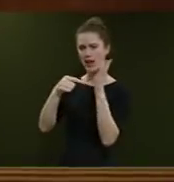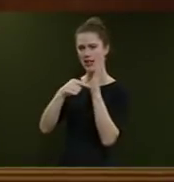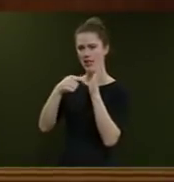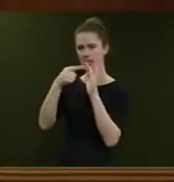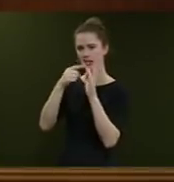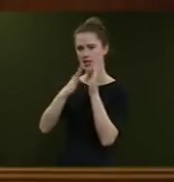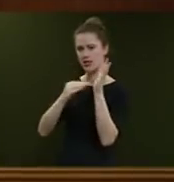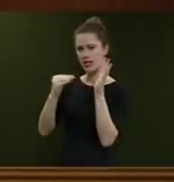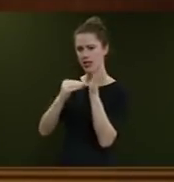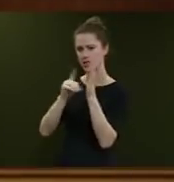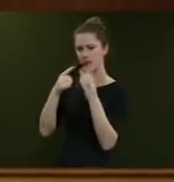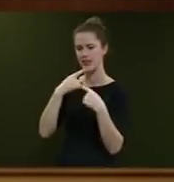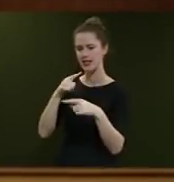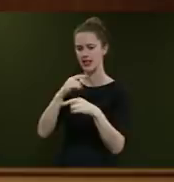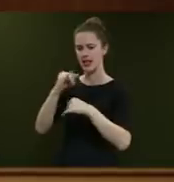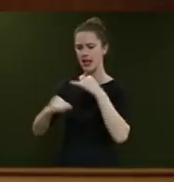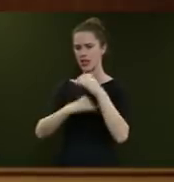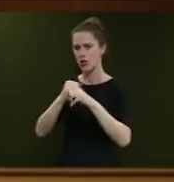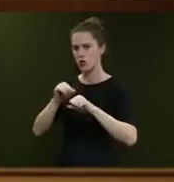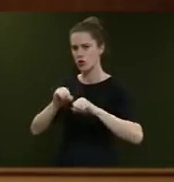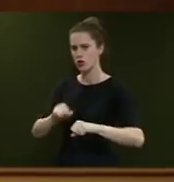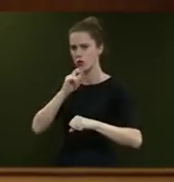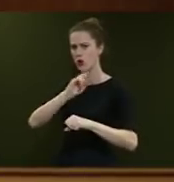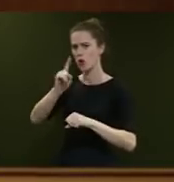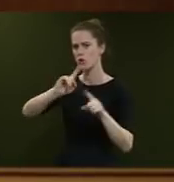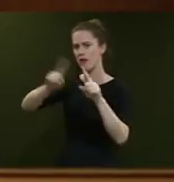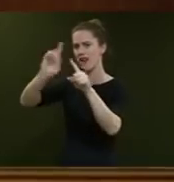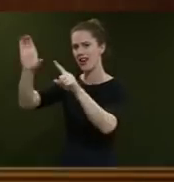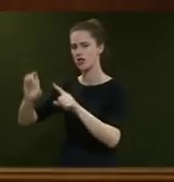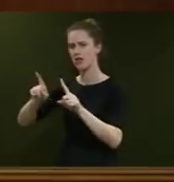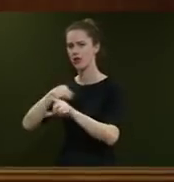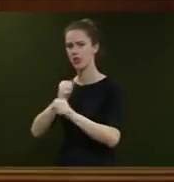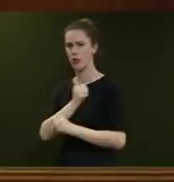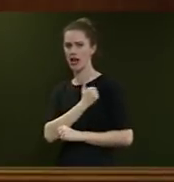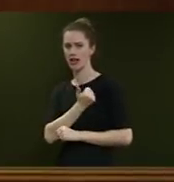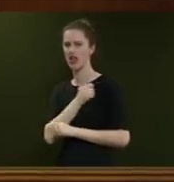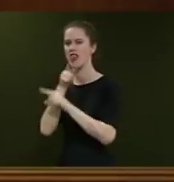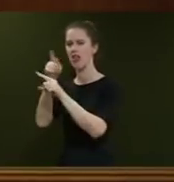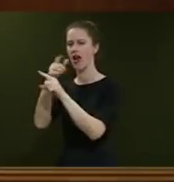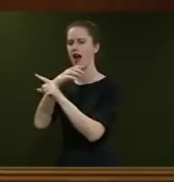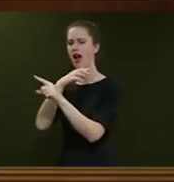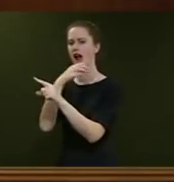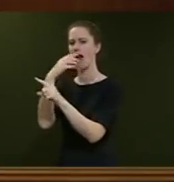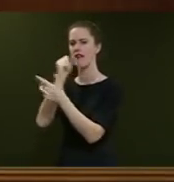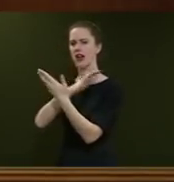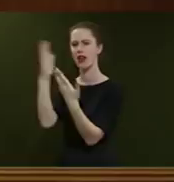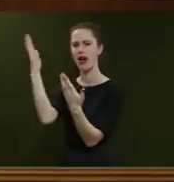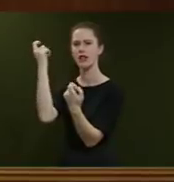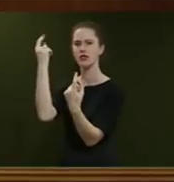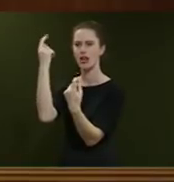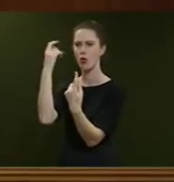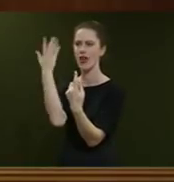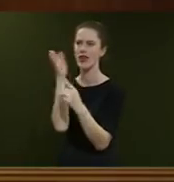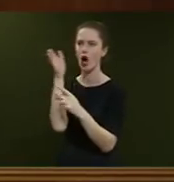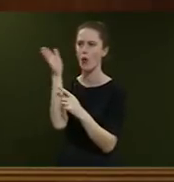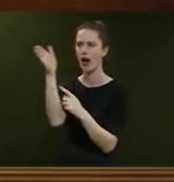that international students would go to other countries such as Canada where they have a, quote, clear idea of where they're